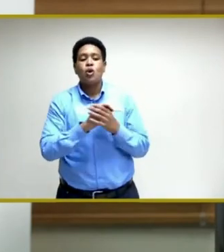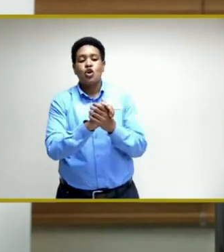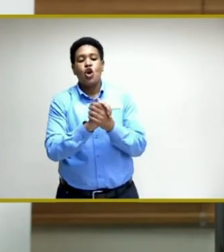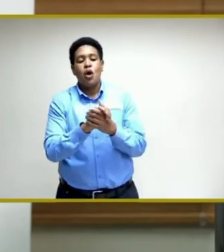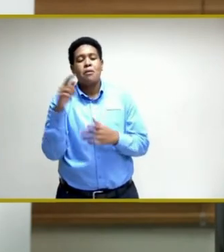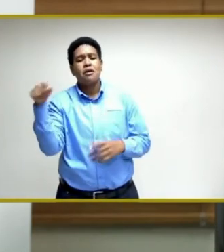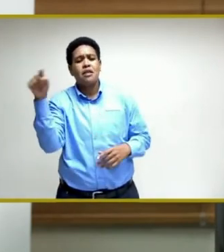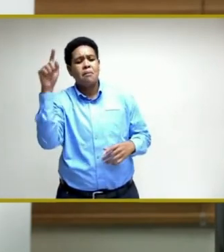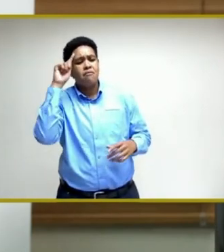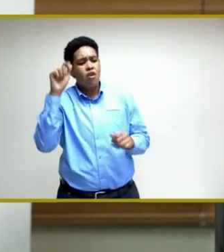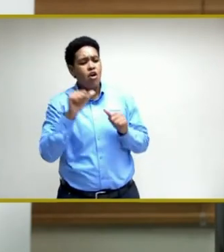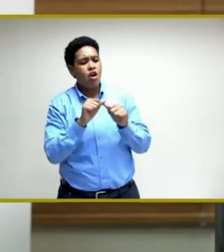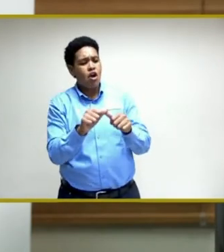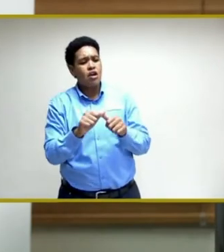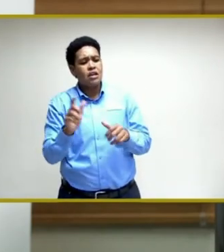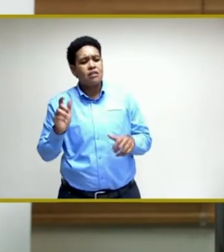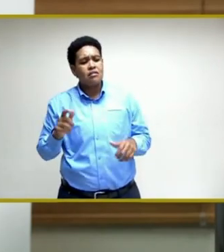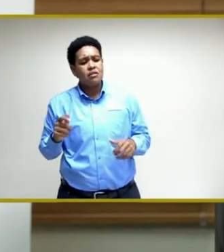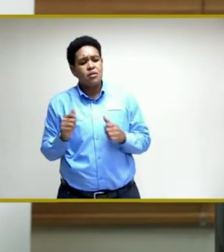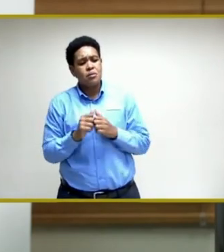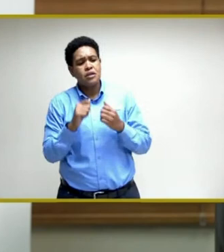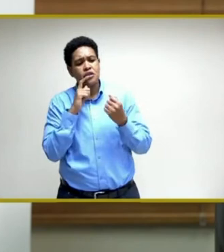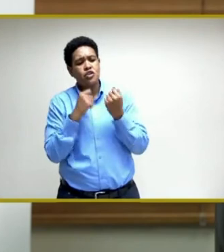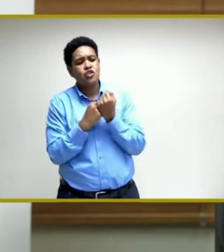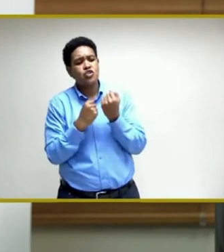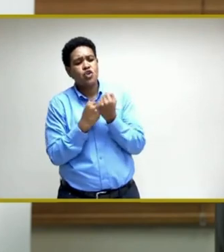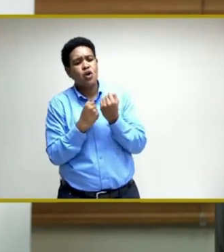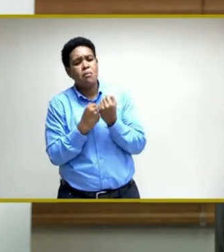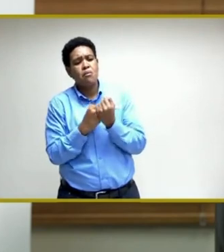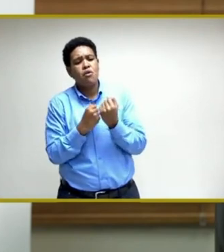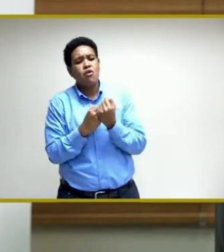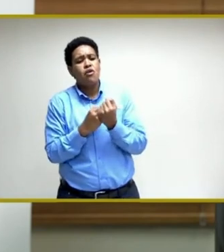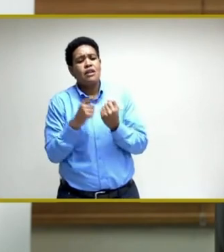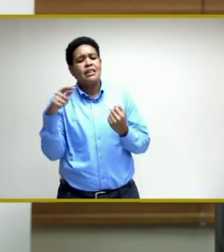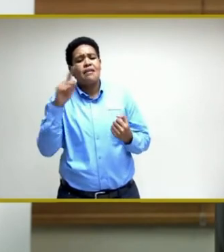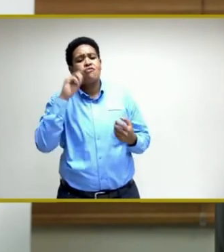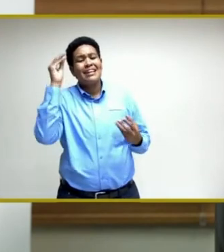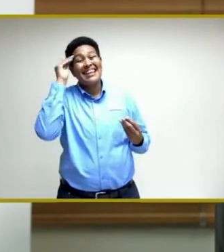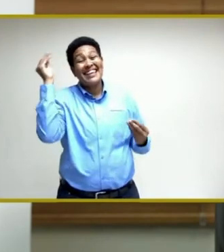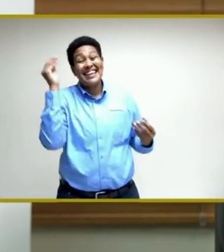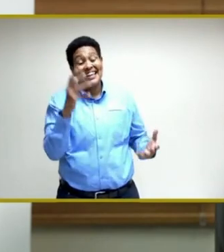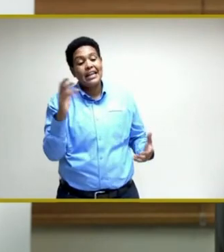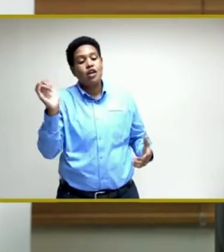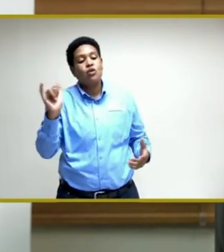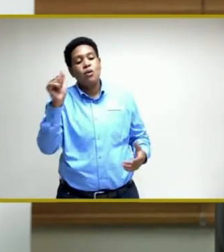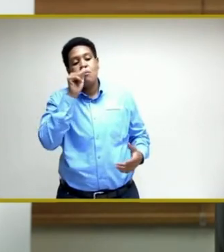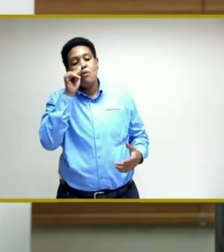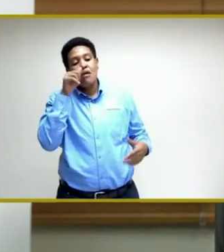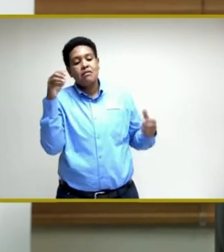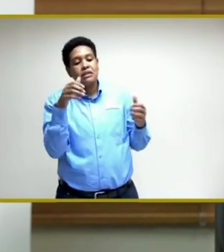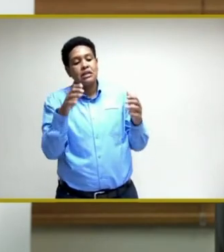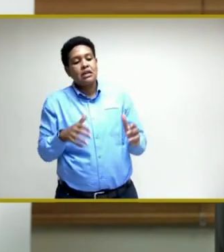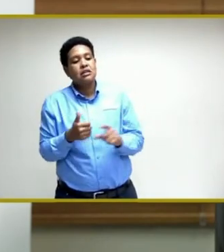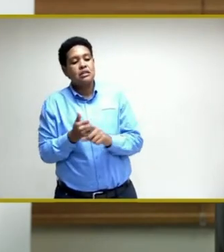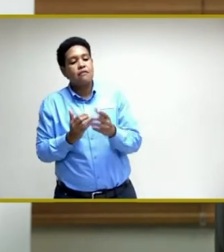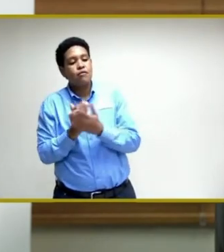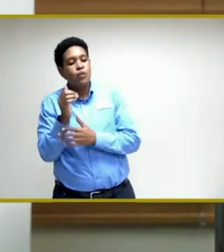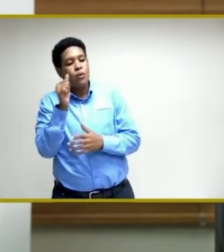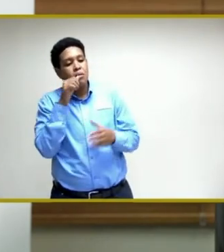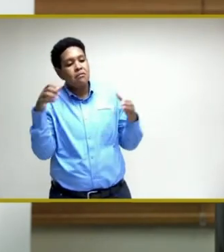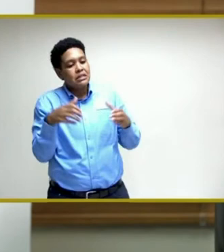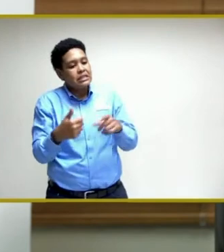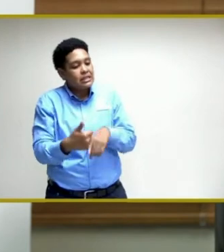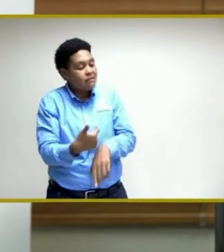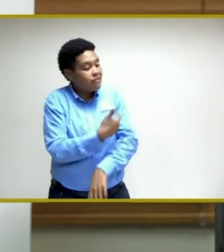them for continuing to us with the support. They have indicated the private sector, through the private sector vaccine